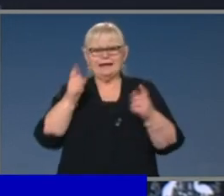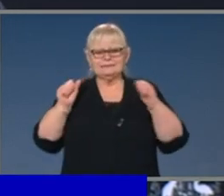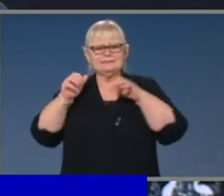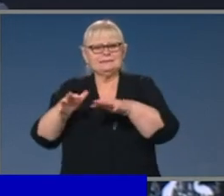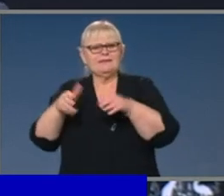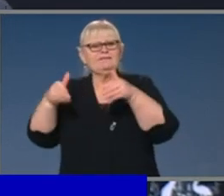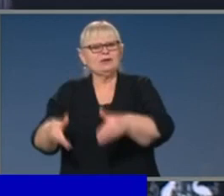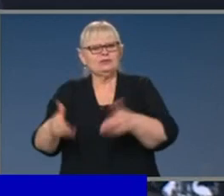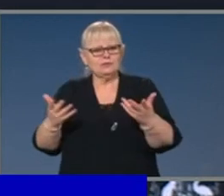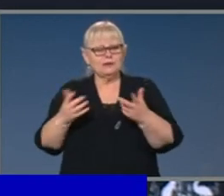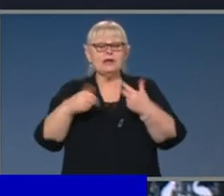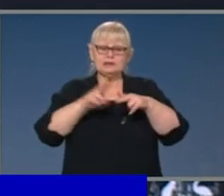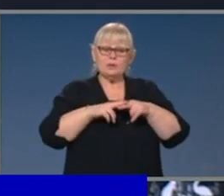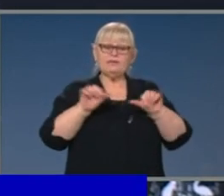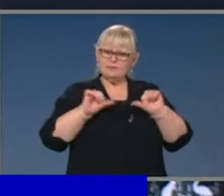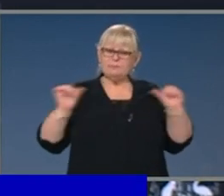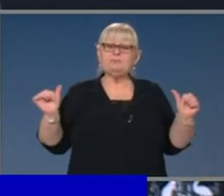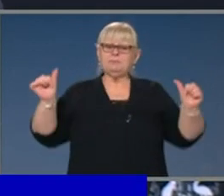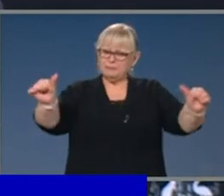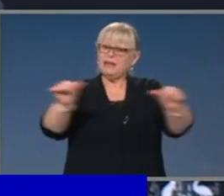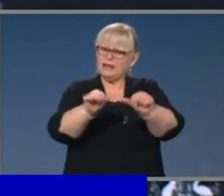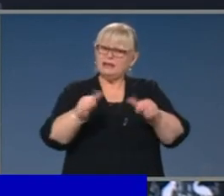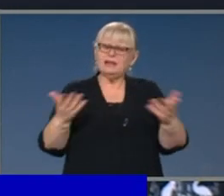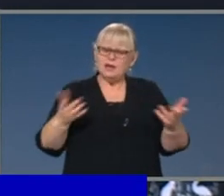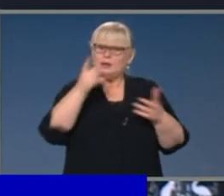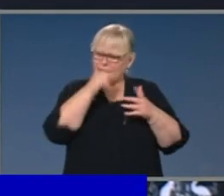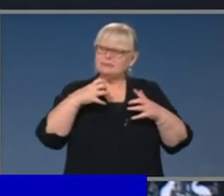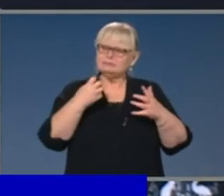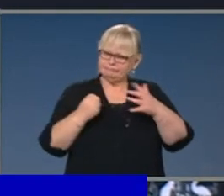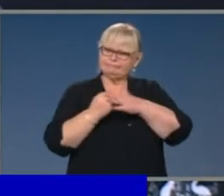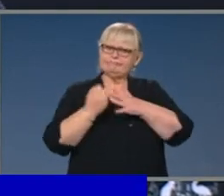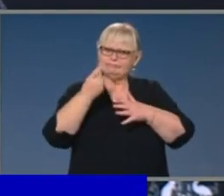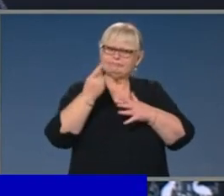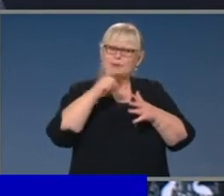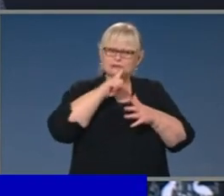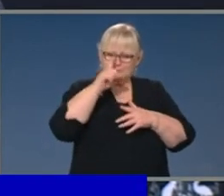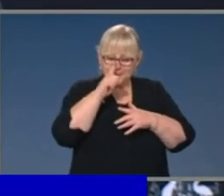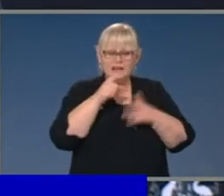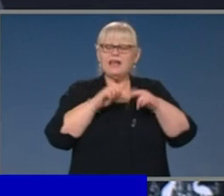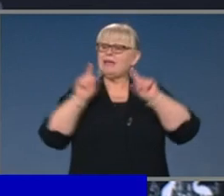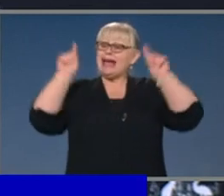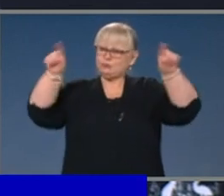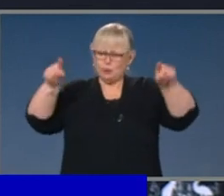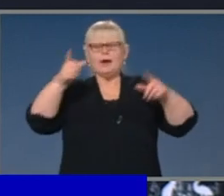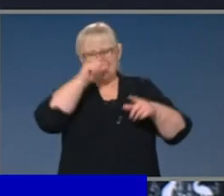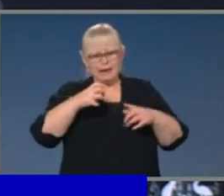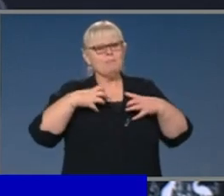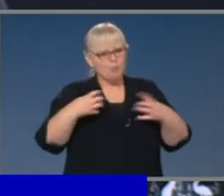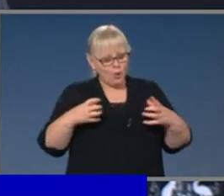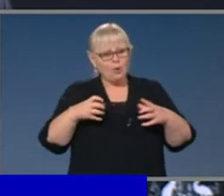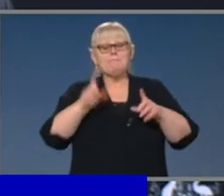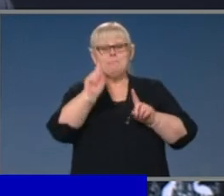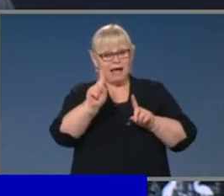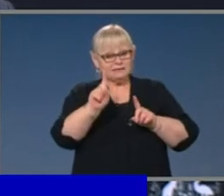So if they're larger venues, then obviously they can have larger attendances. And if they're outdoor venues, then obviously properly seated and properly